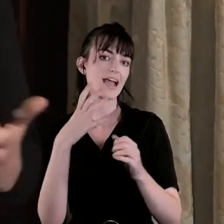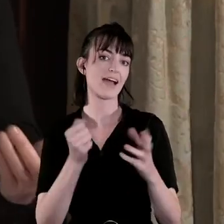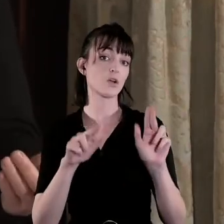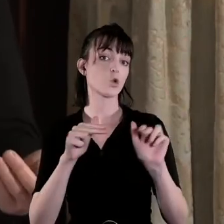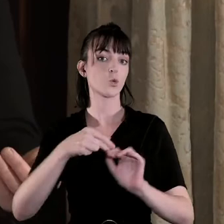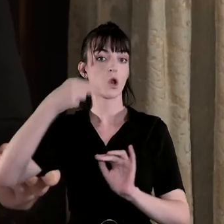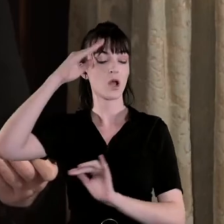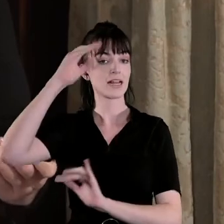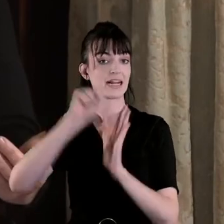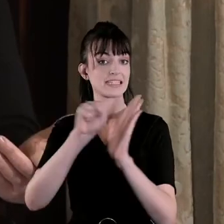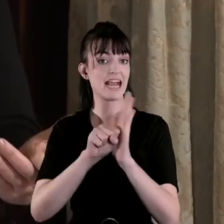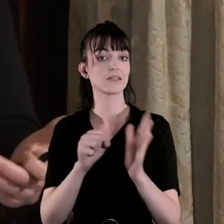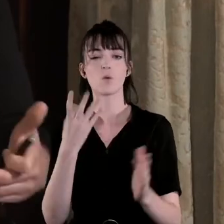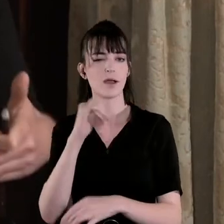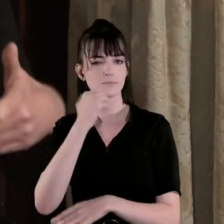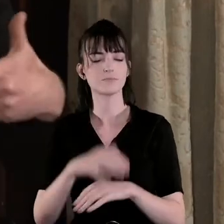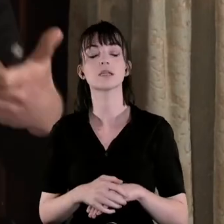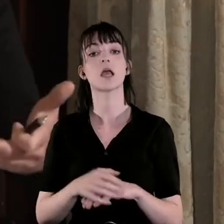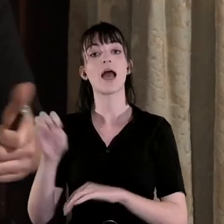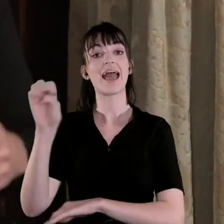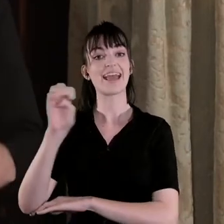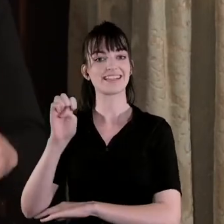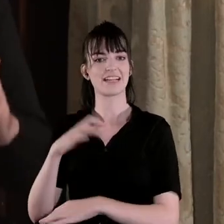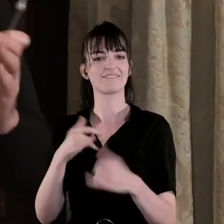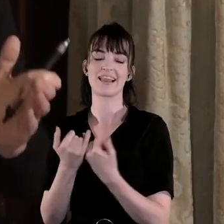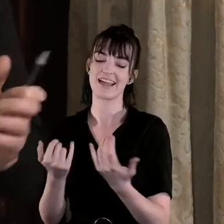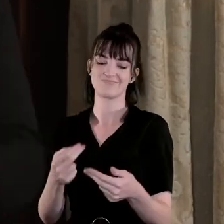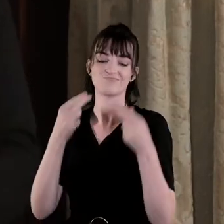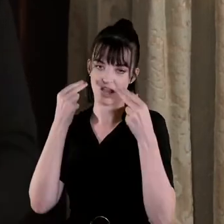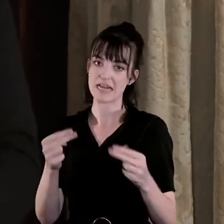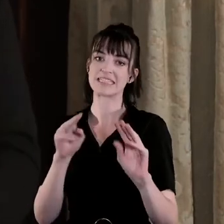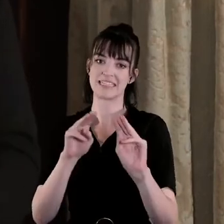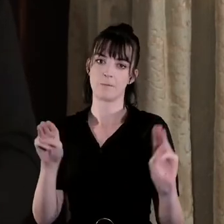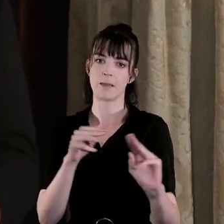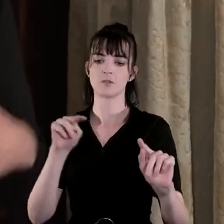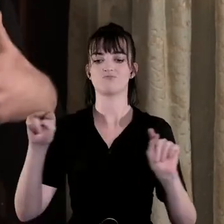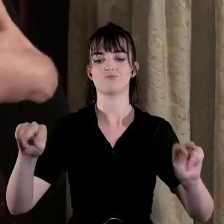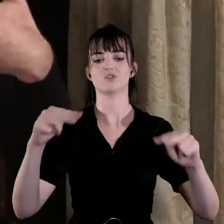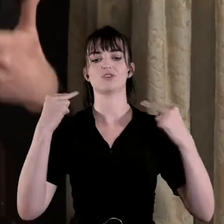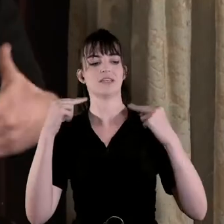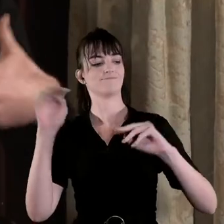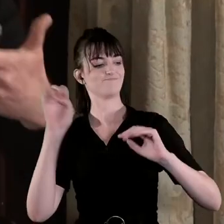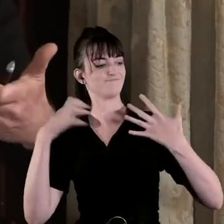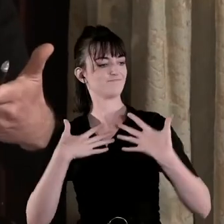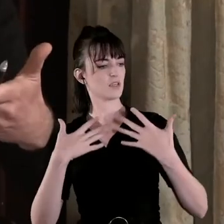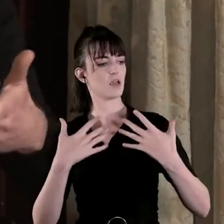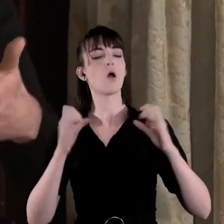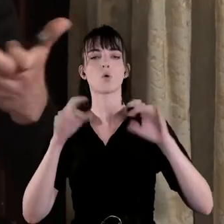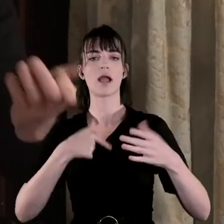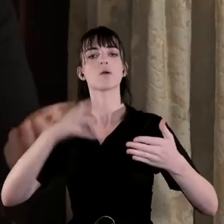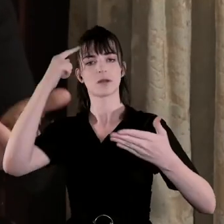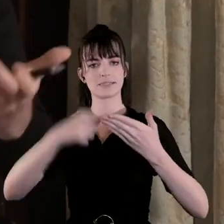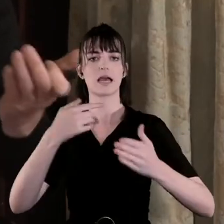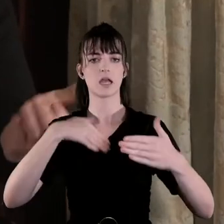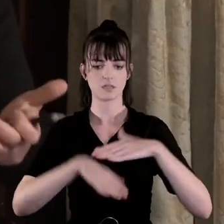Britain feel the need to be seen to conform to that gospel of self-determination you know so we're entering a kind of a post-imperial age